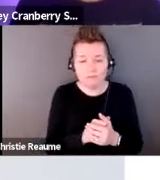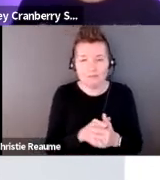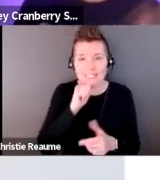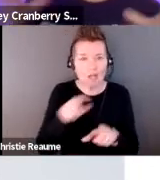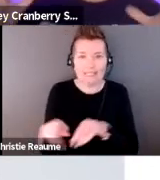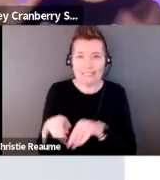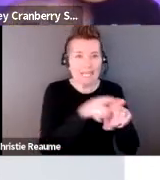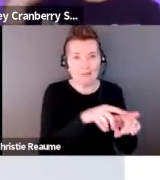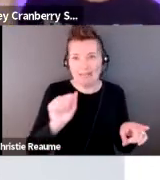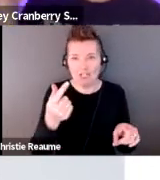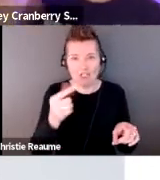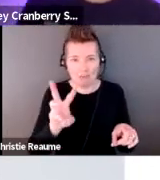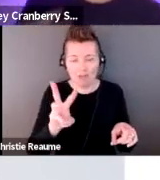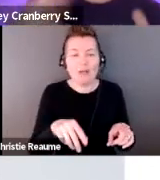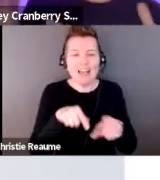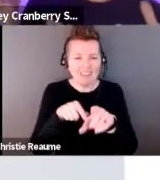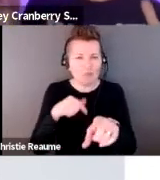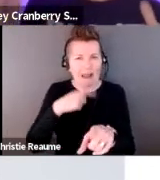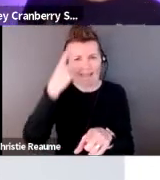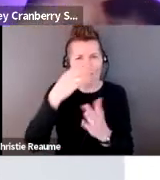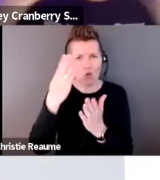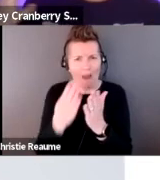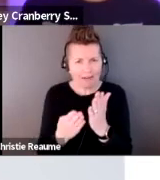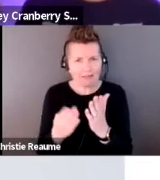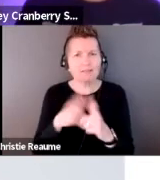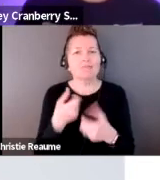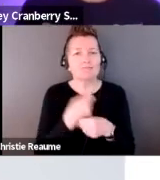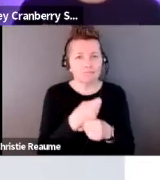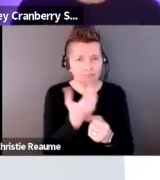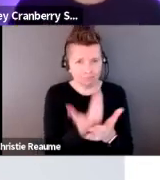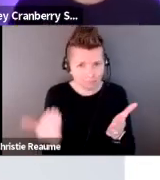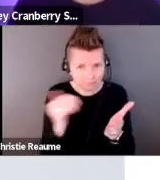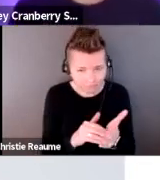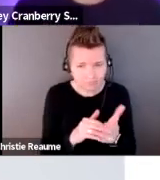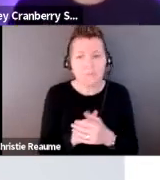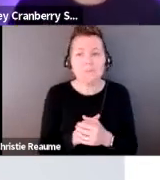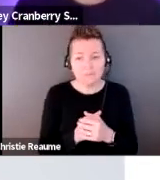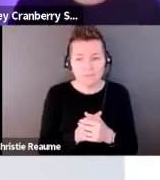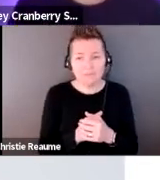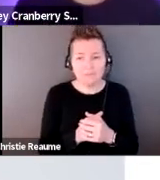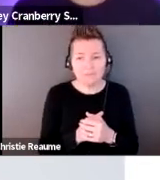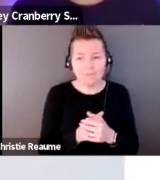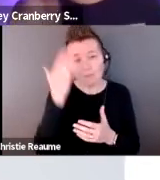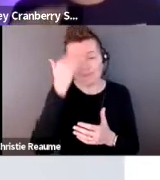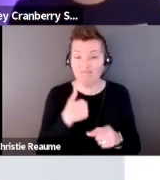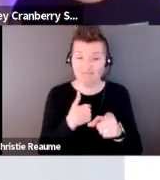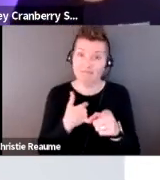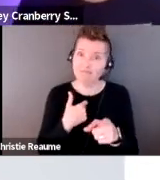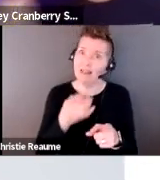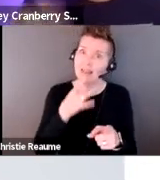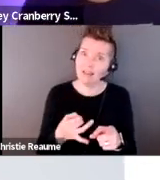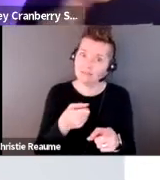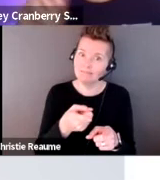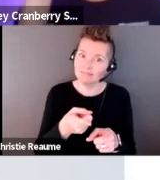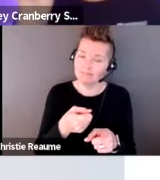maybe, and I redid it. And I redid the same piece because I like it a lot. But I'm pretty sure the